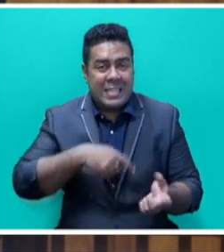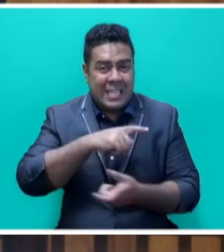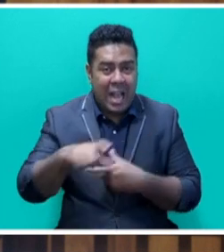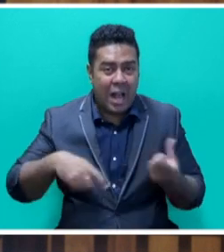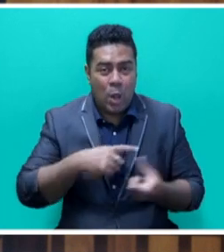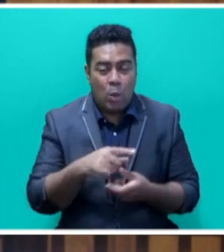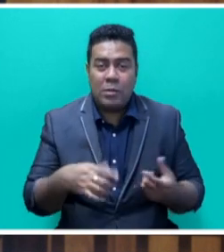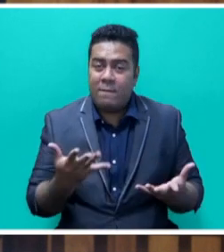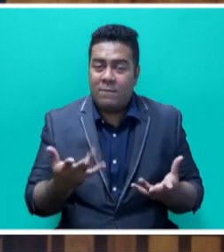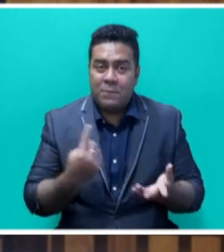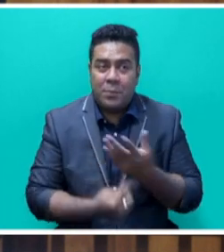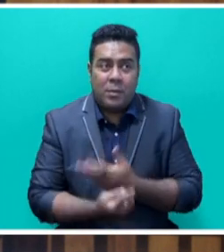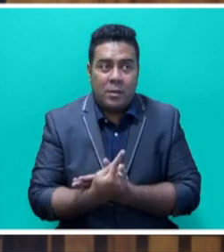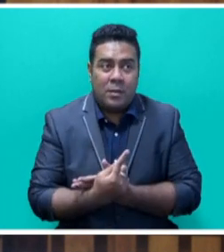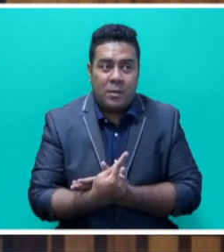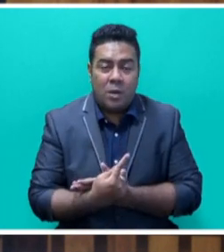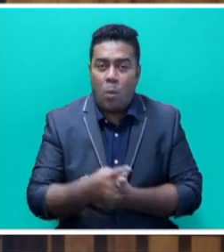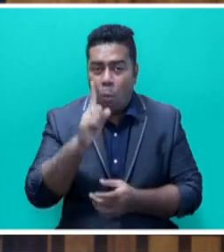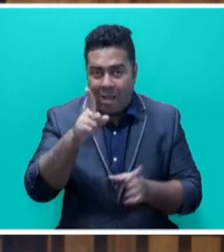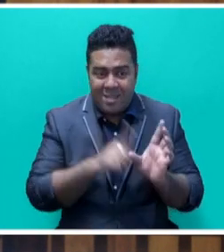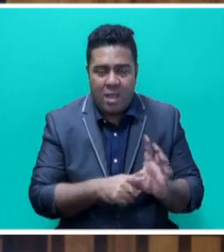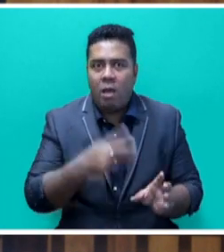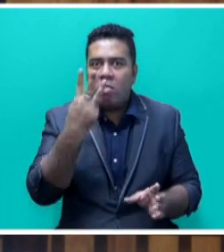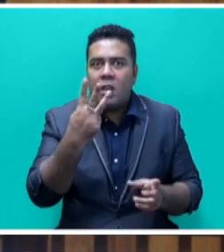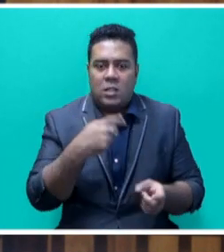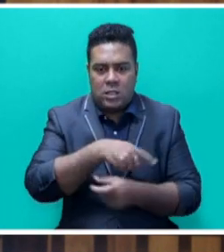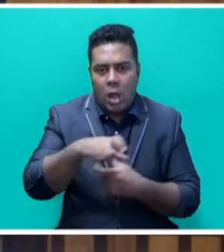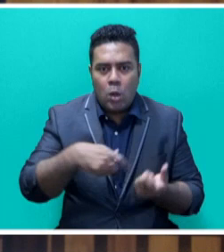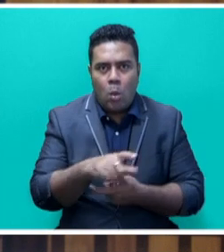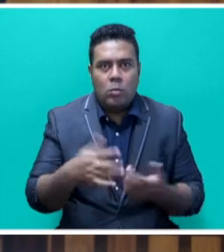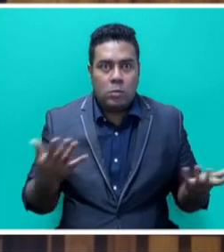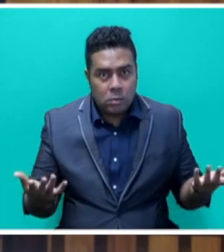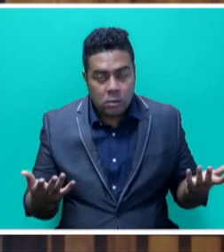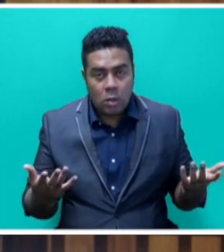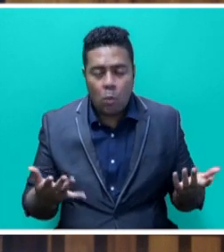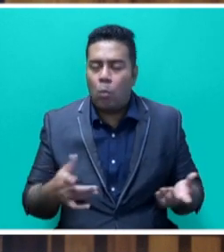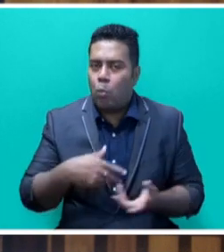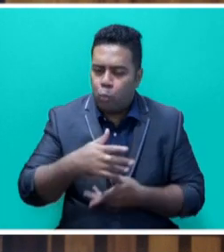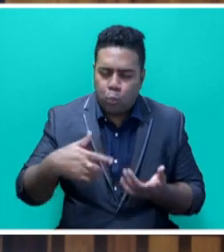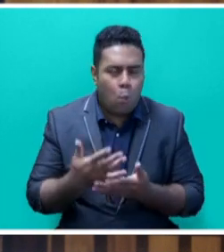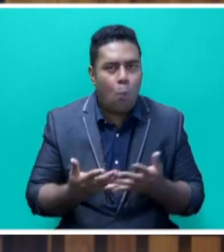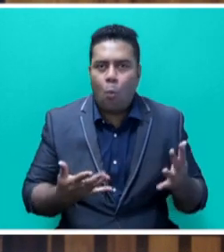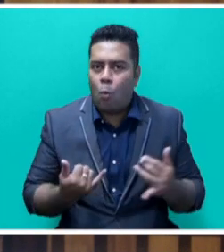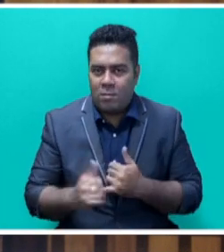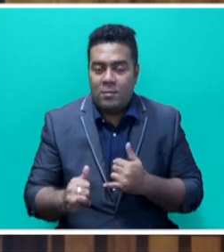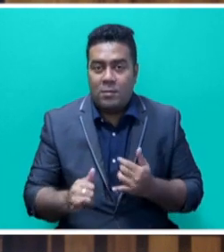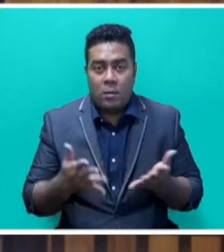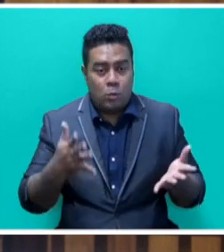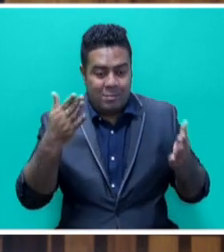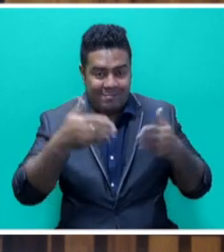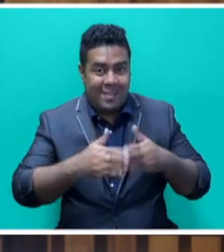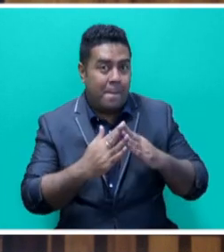have devastated Fiji in a span of a year. Mr Speaker, sir, current emissions reductions target set by